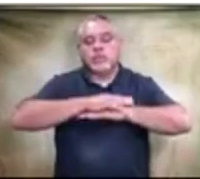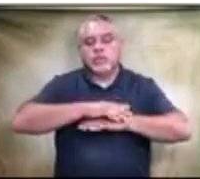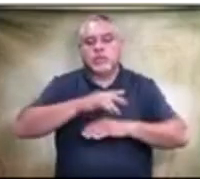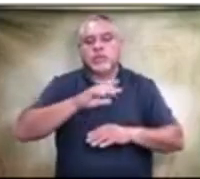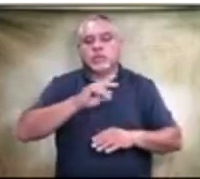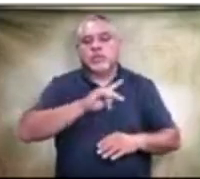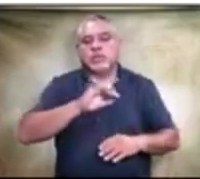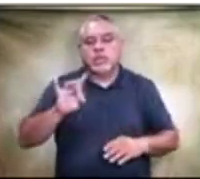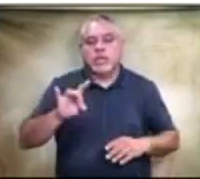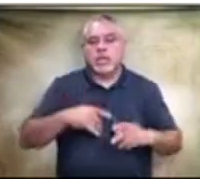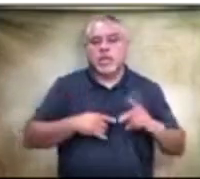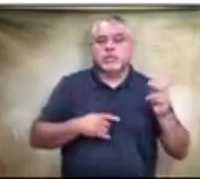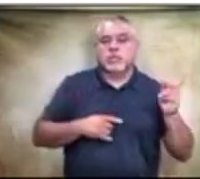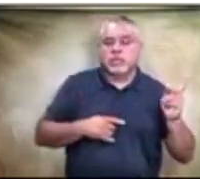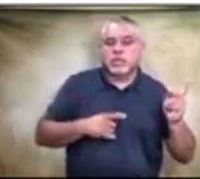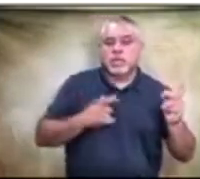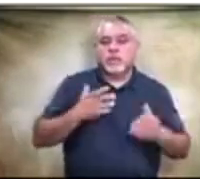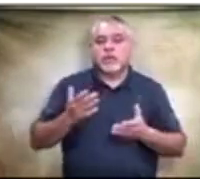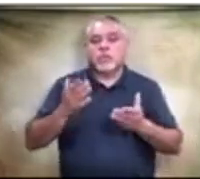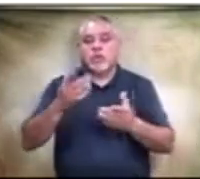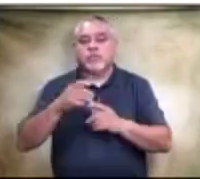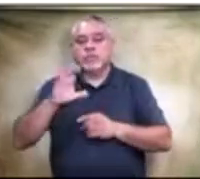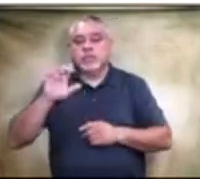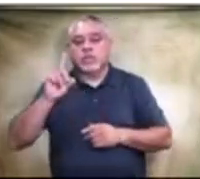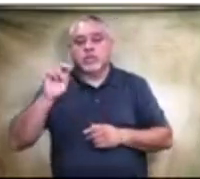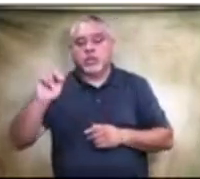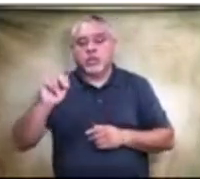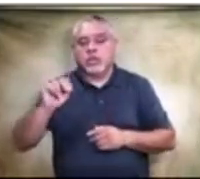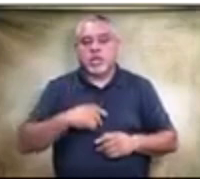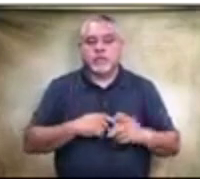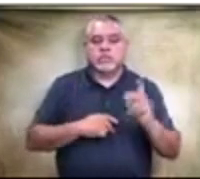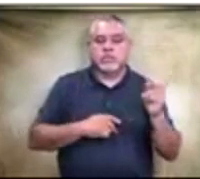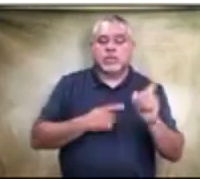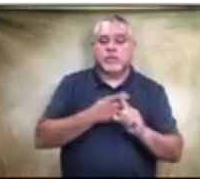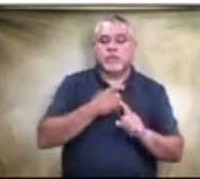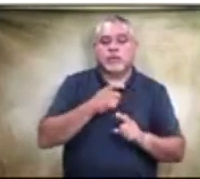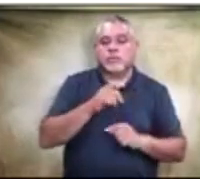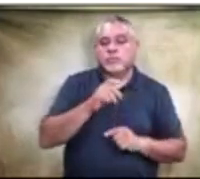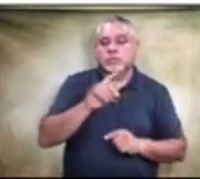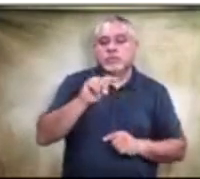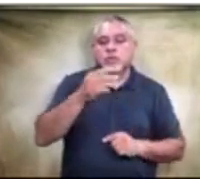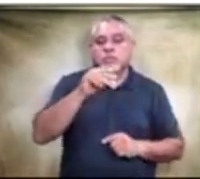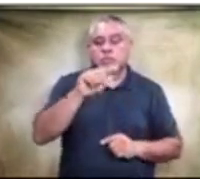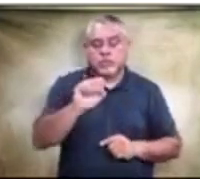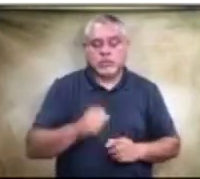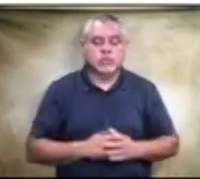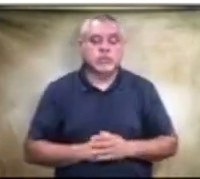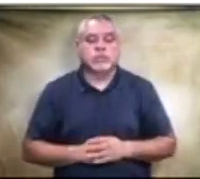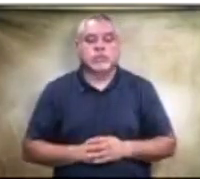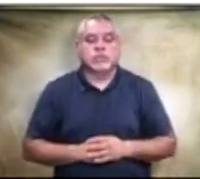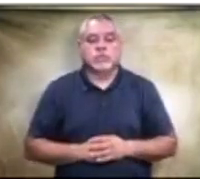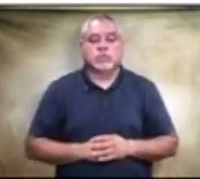from Ms. Celadon, and have a second from Ms. Thomas. Ms.